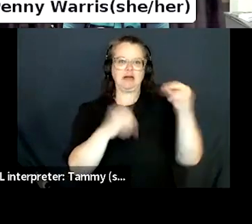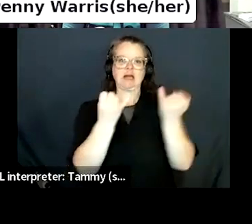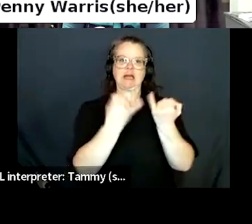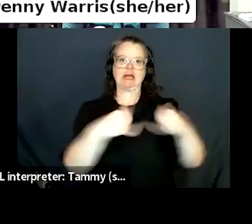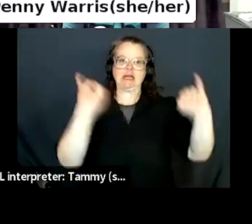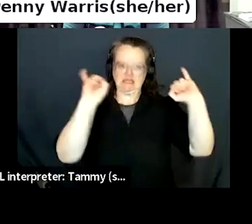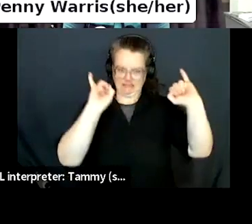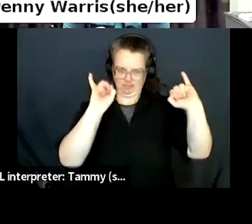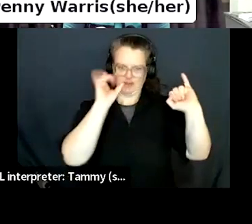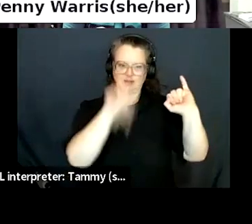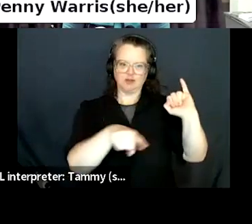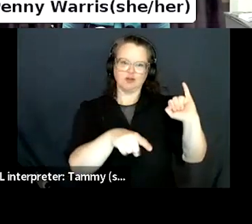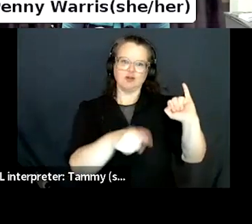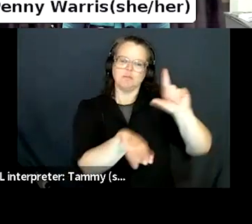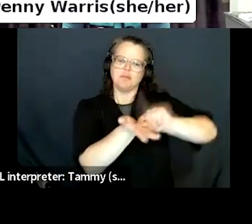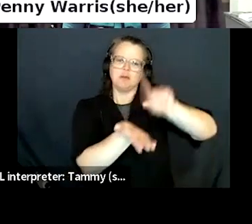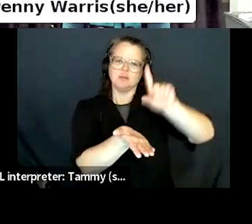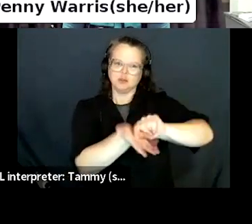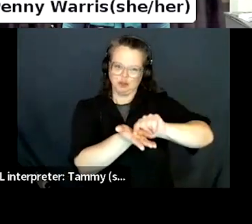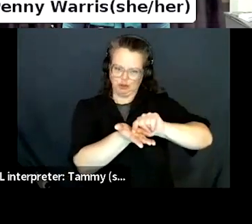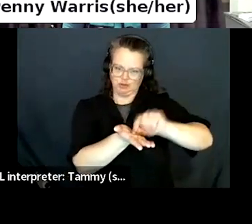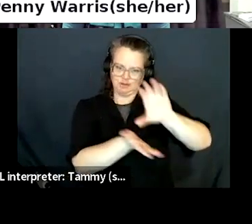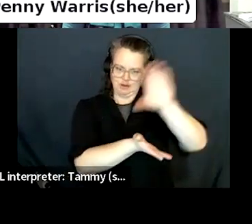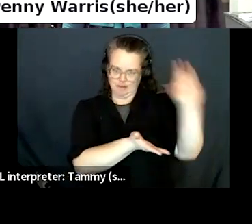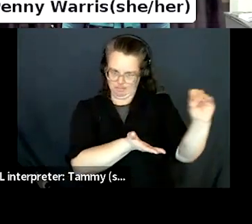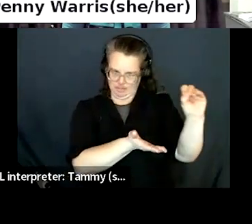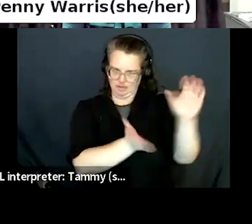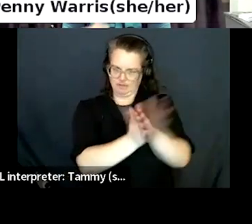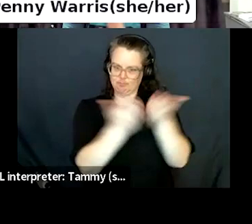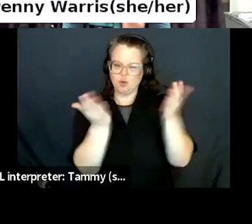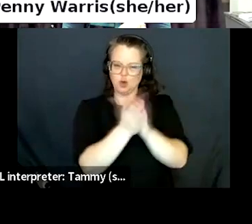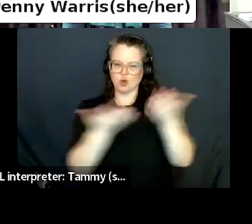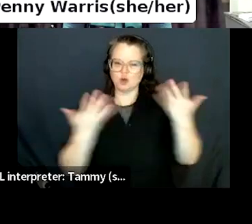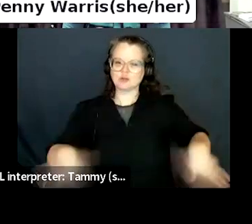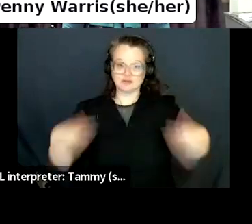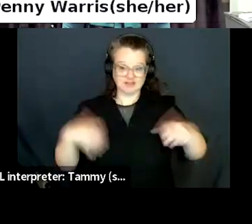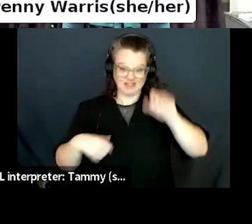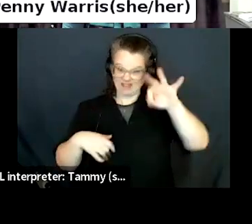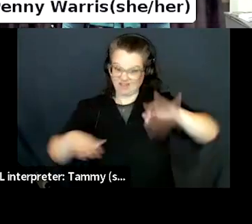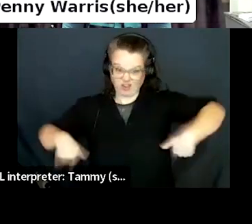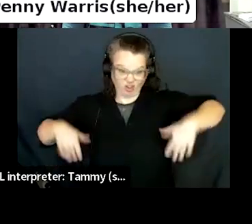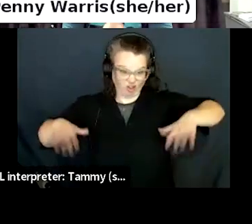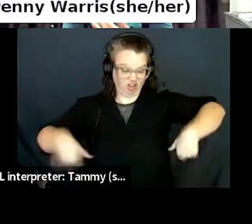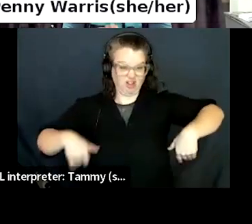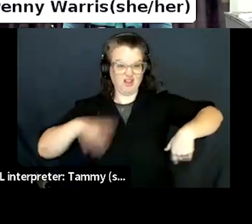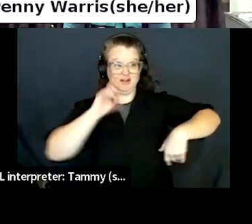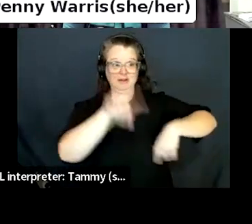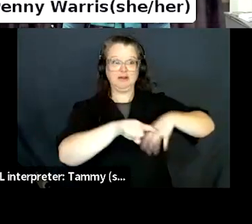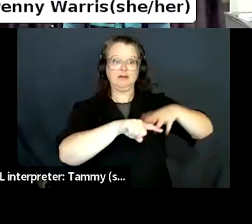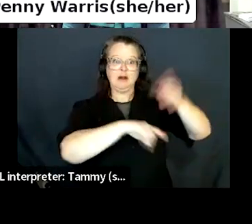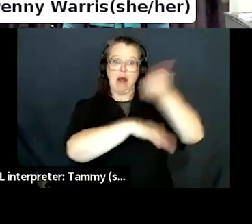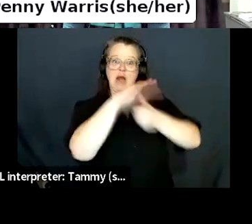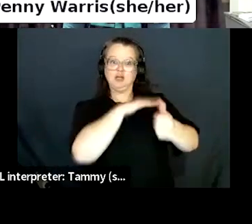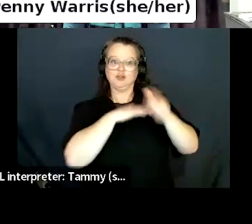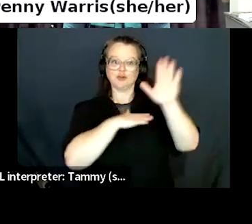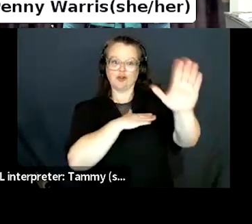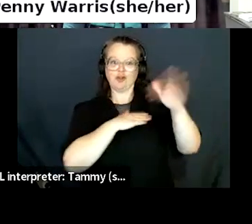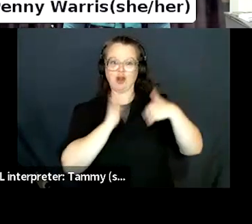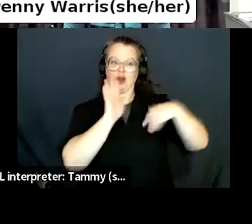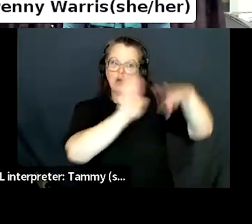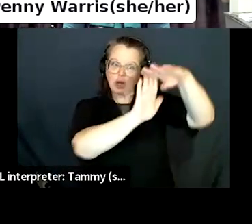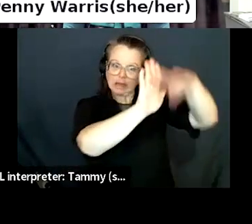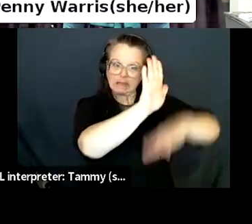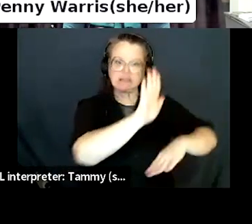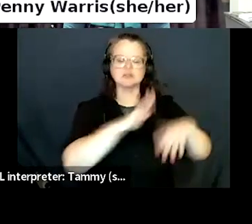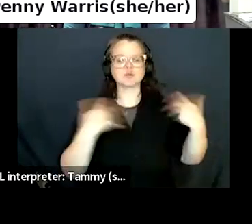of CEBA, you need to be, uh, the supplier committees that are, uh, I'm on one of the committees work